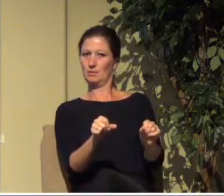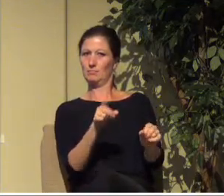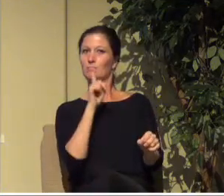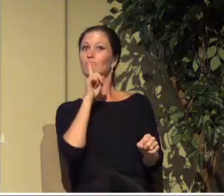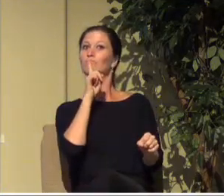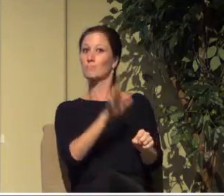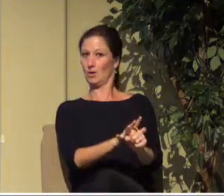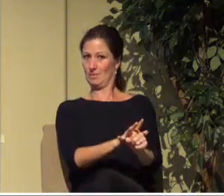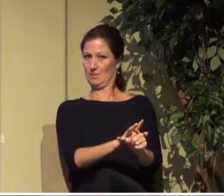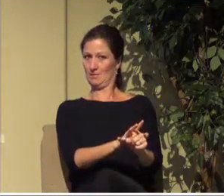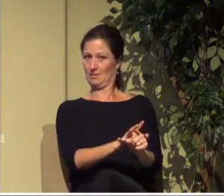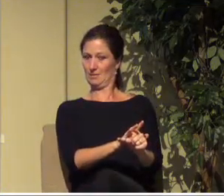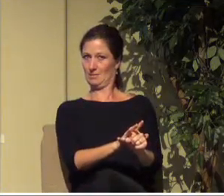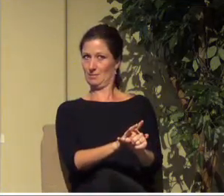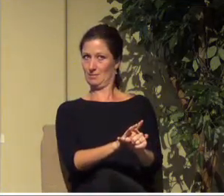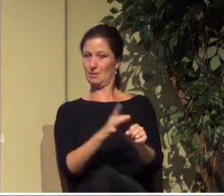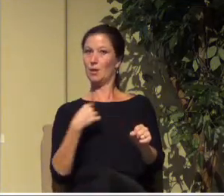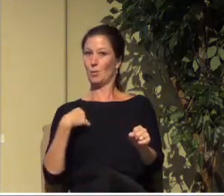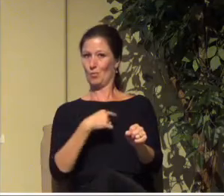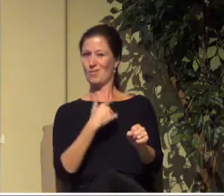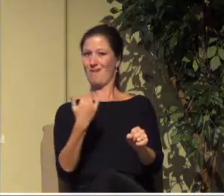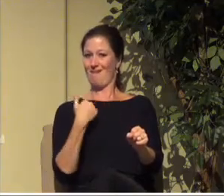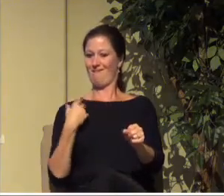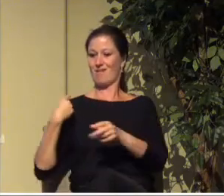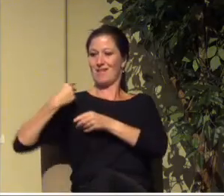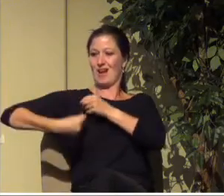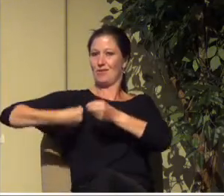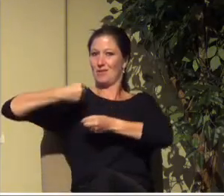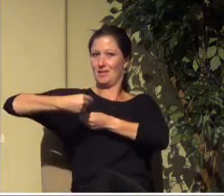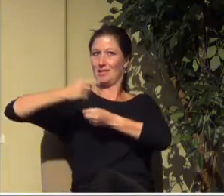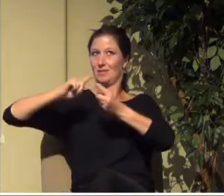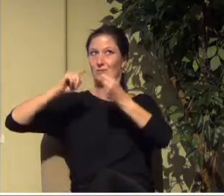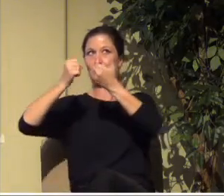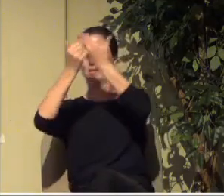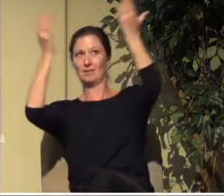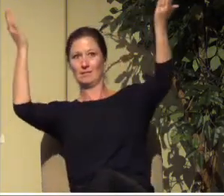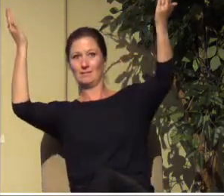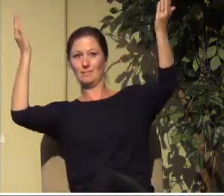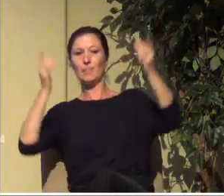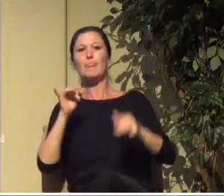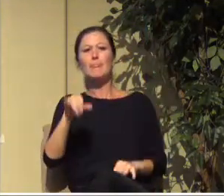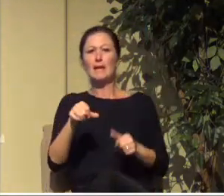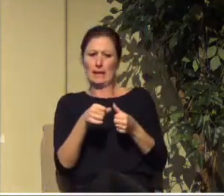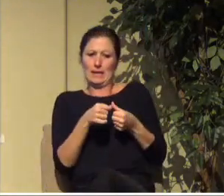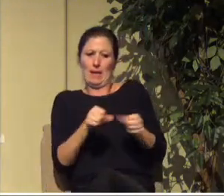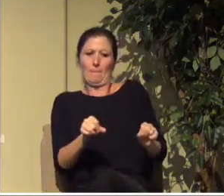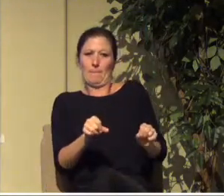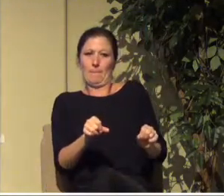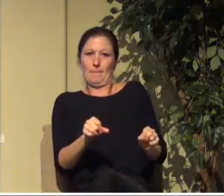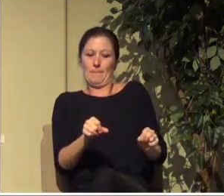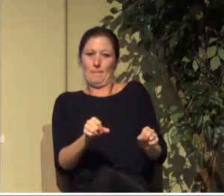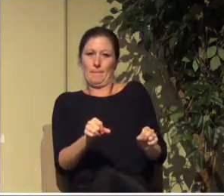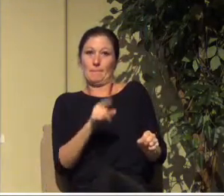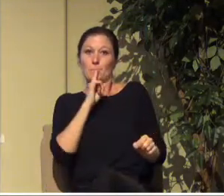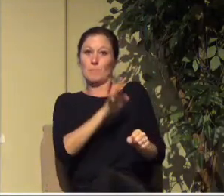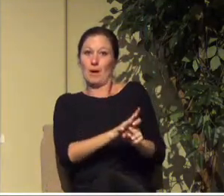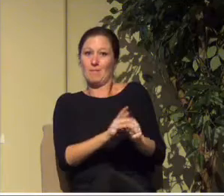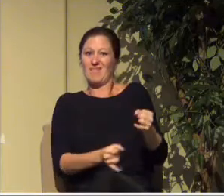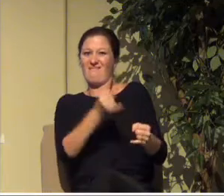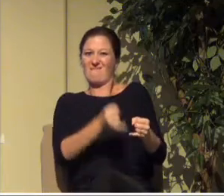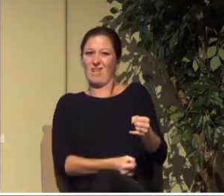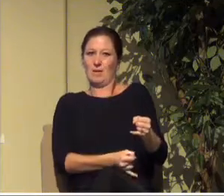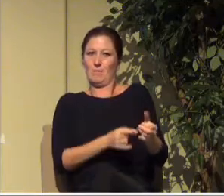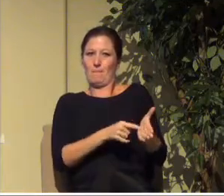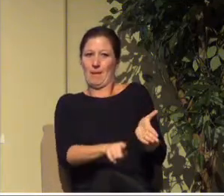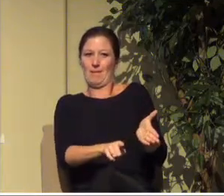guaranteeing our inheritance A deposit is a down payment that guarantees final payment Here's the first part the